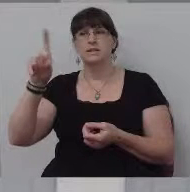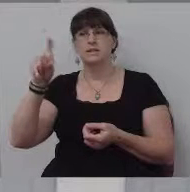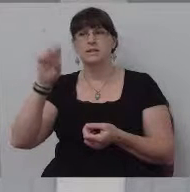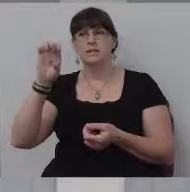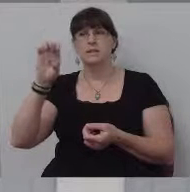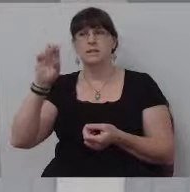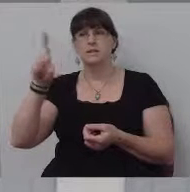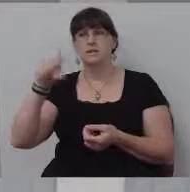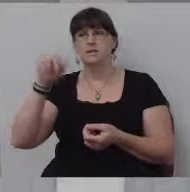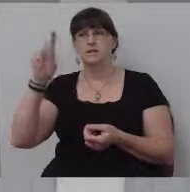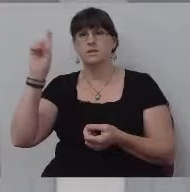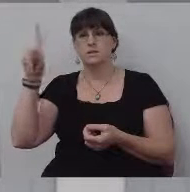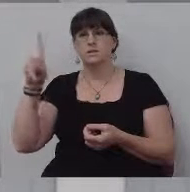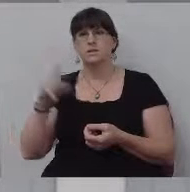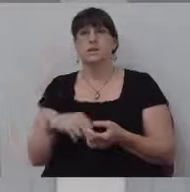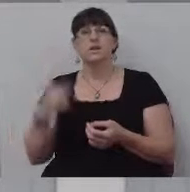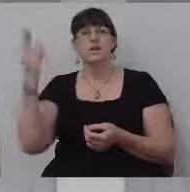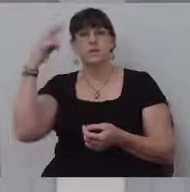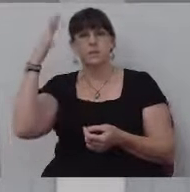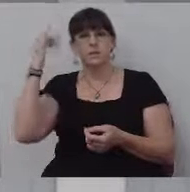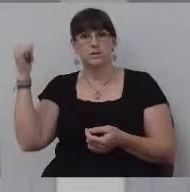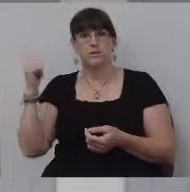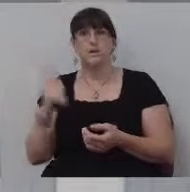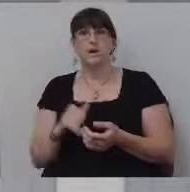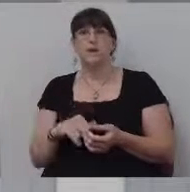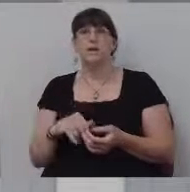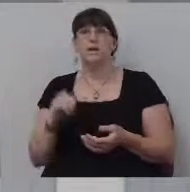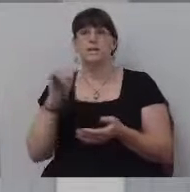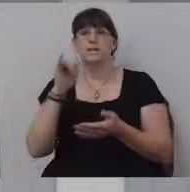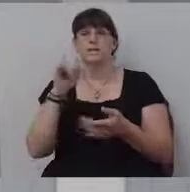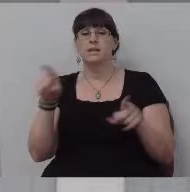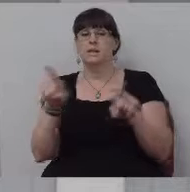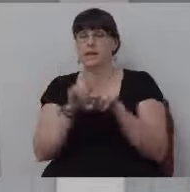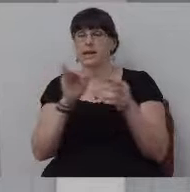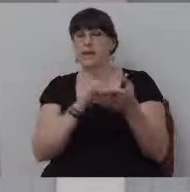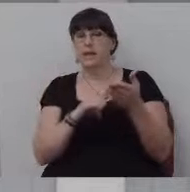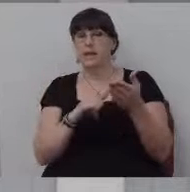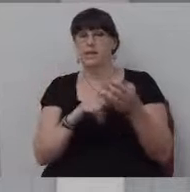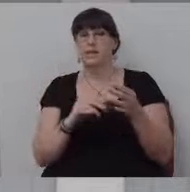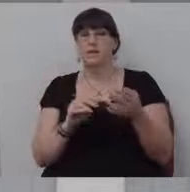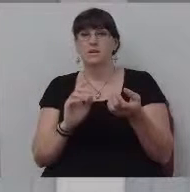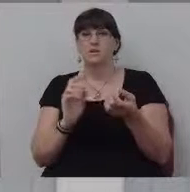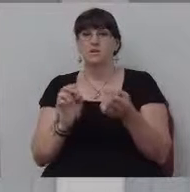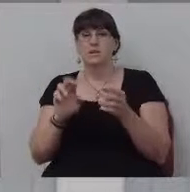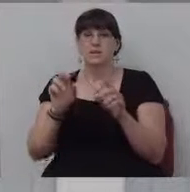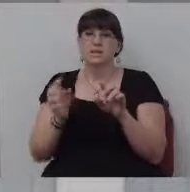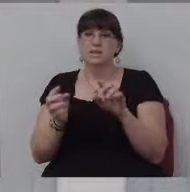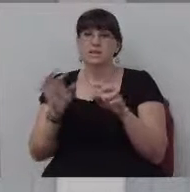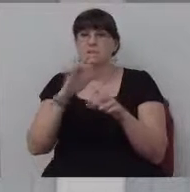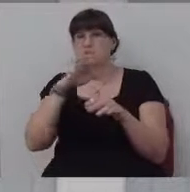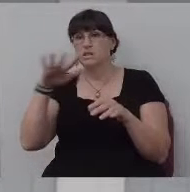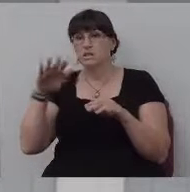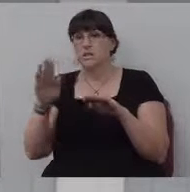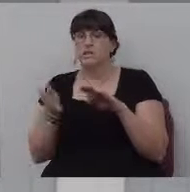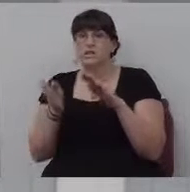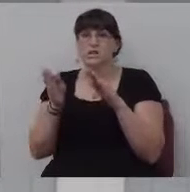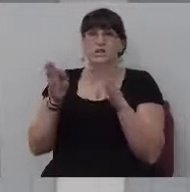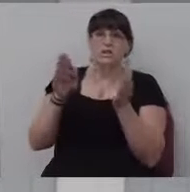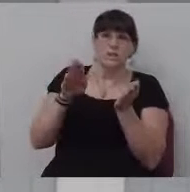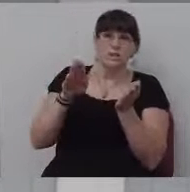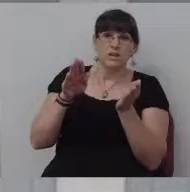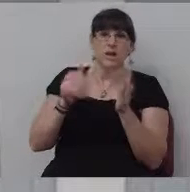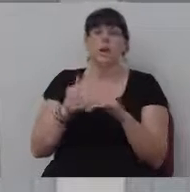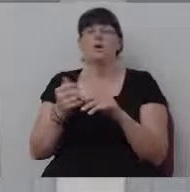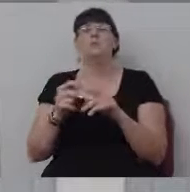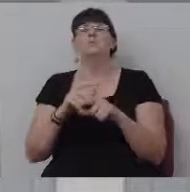everyone here will know this. The reason why they're italicized like that is, is because when the translators of the King James Version did